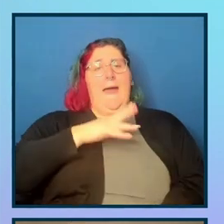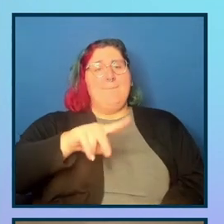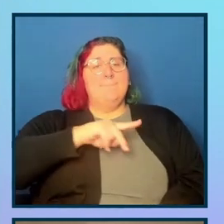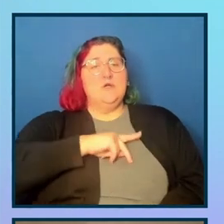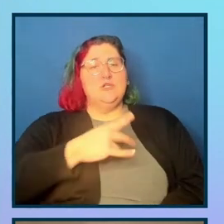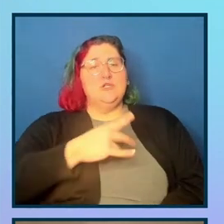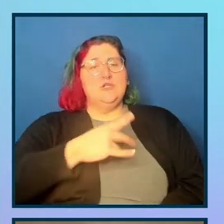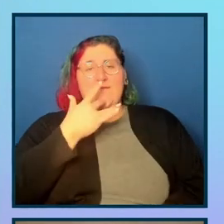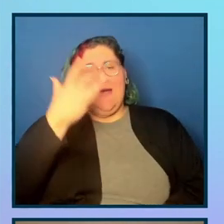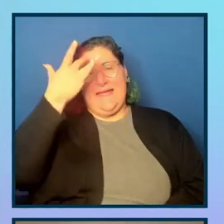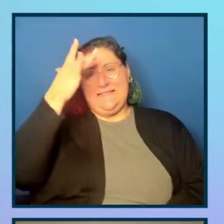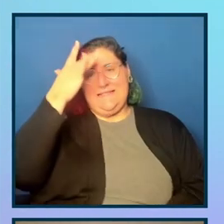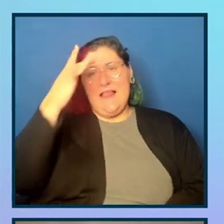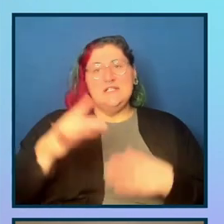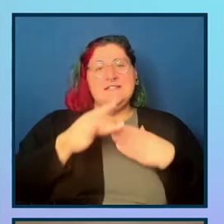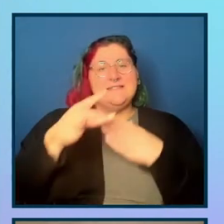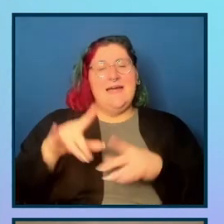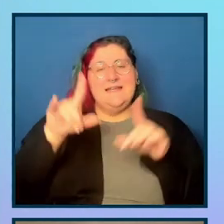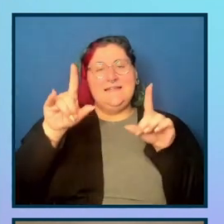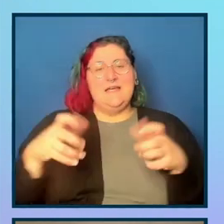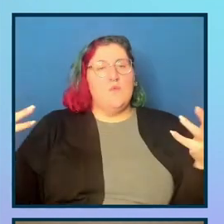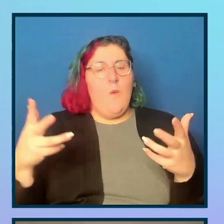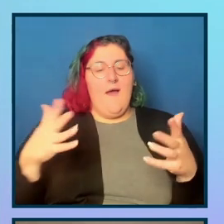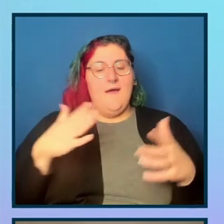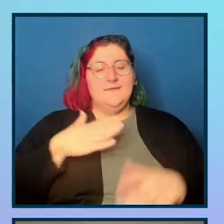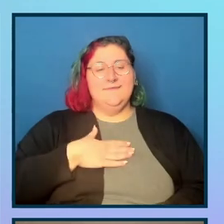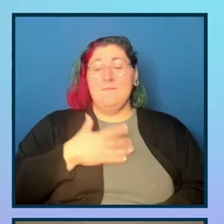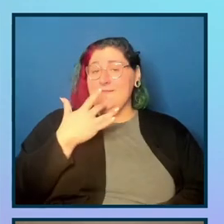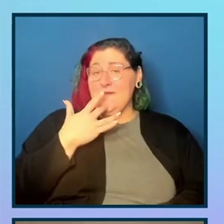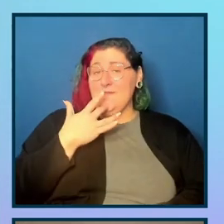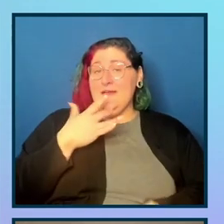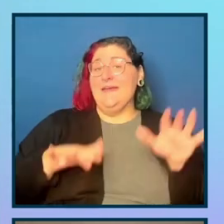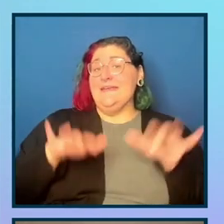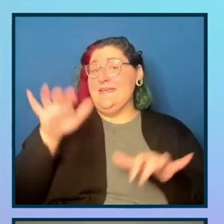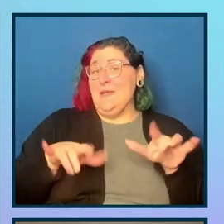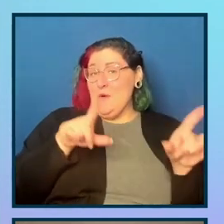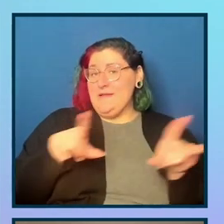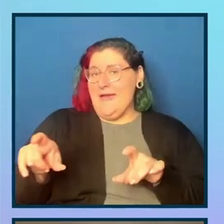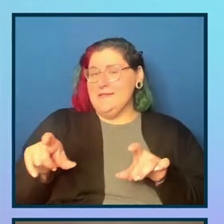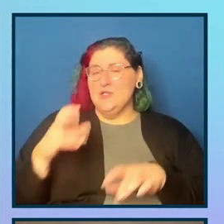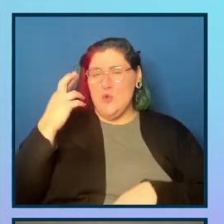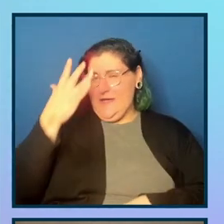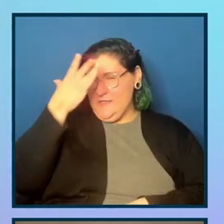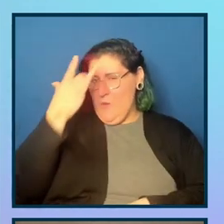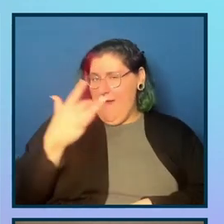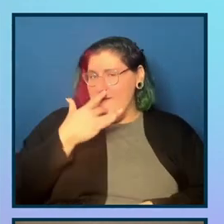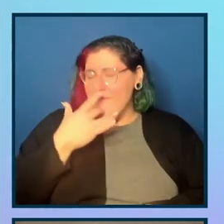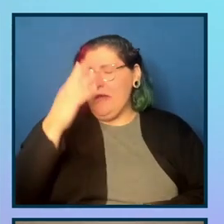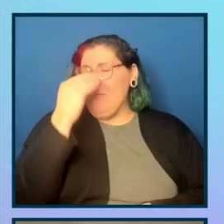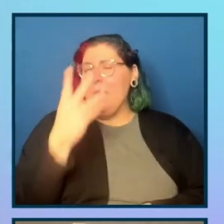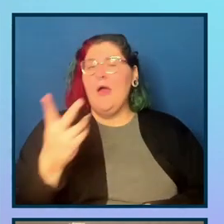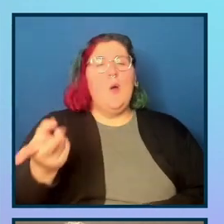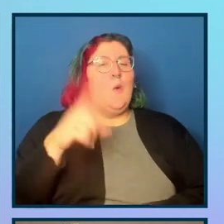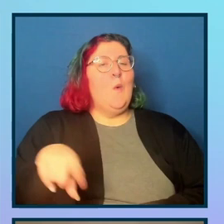keyboard test. Um, and the reason it's my favorite, I think you'll actually, uh, get a glimpse of it here in a minute. So I'm going to, I'm back in the dev tools. I